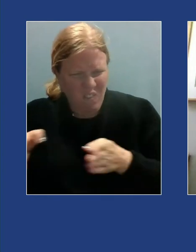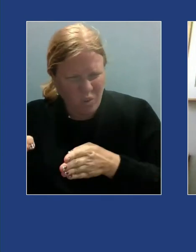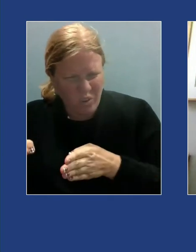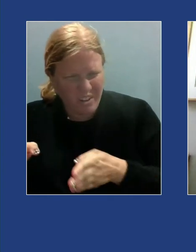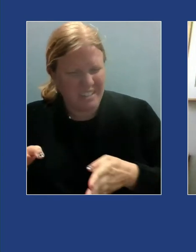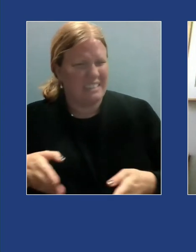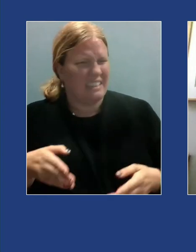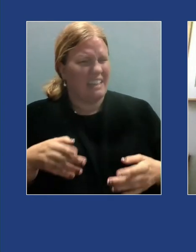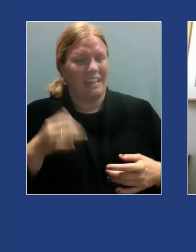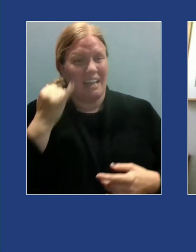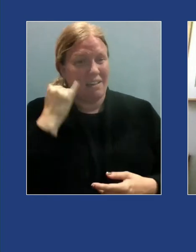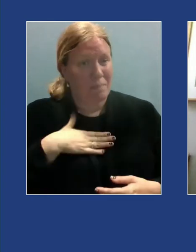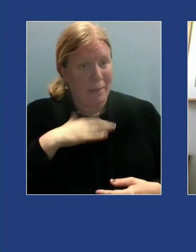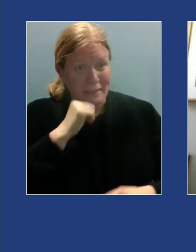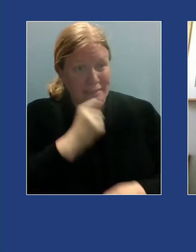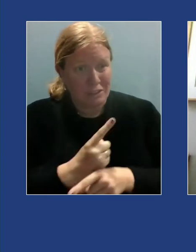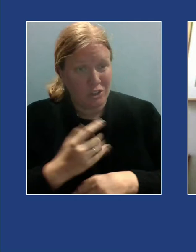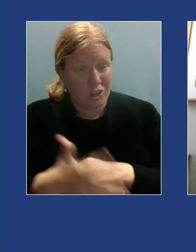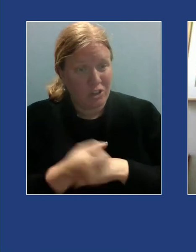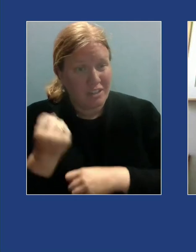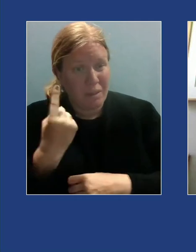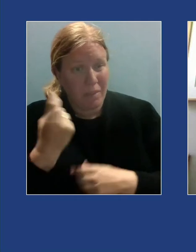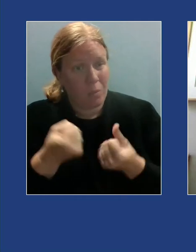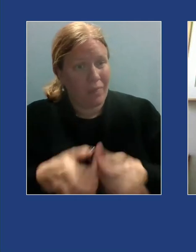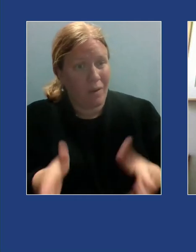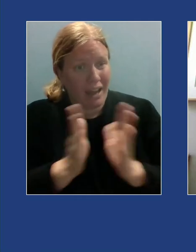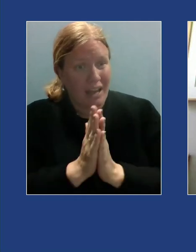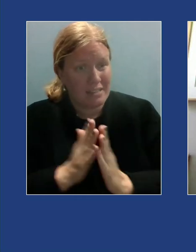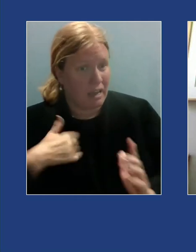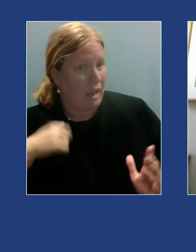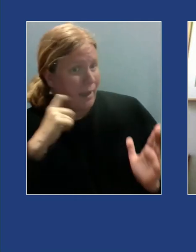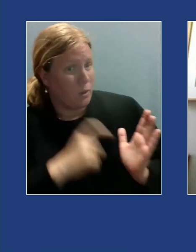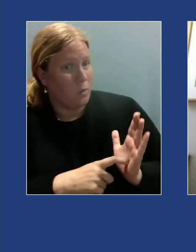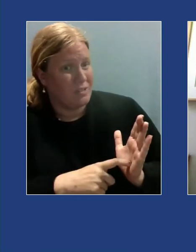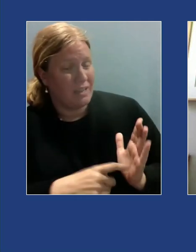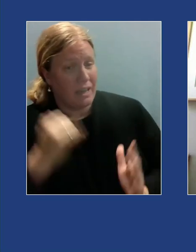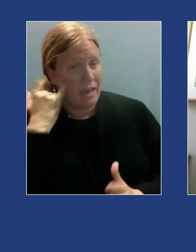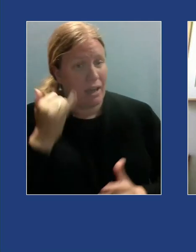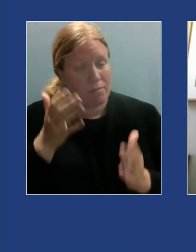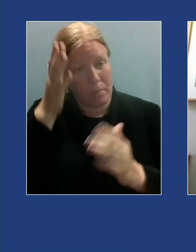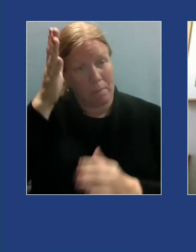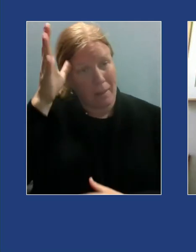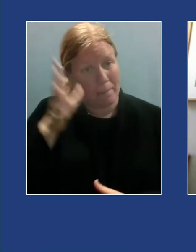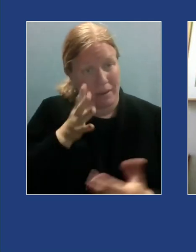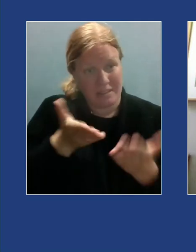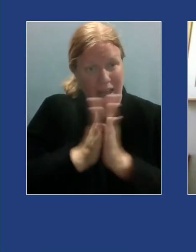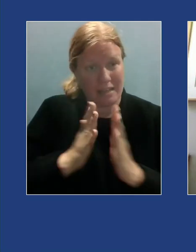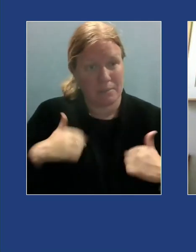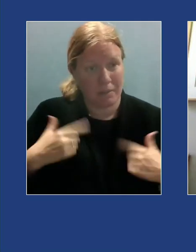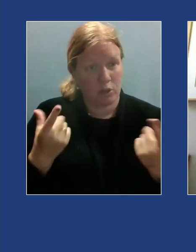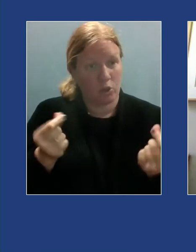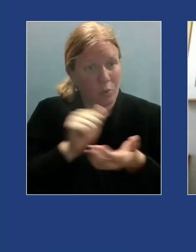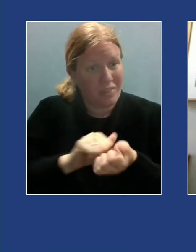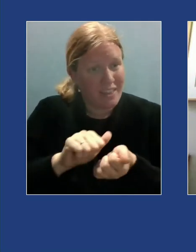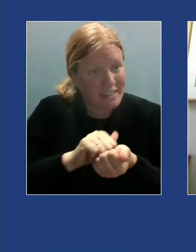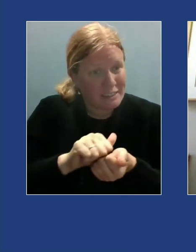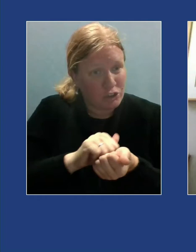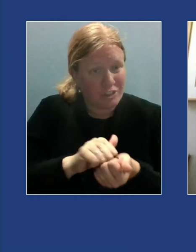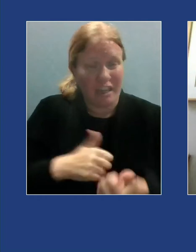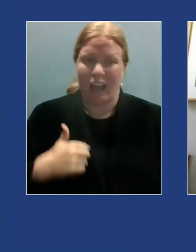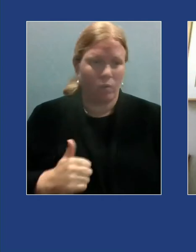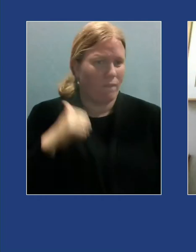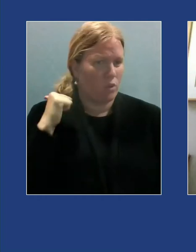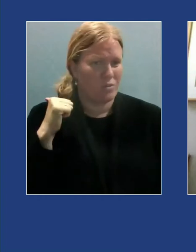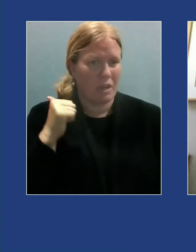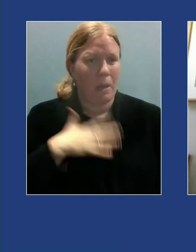asking when asked by my parents to do the dishes I refused it became such a fight that my parents eventually gave up trying